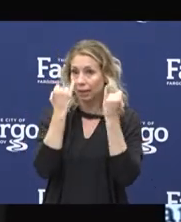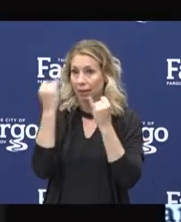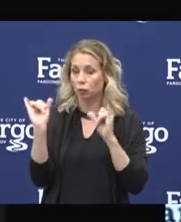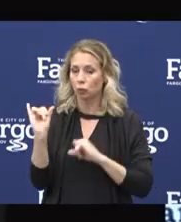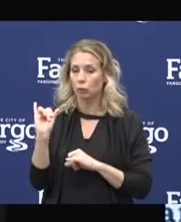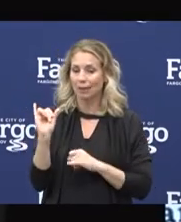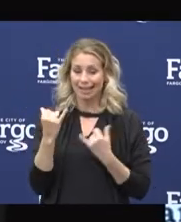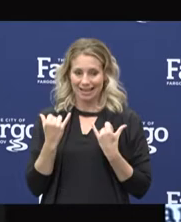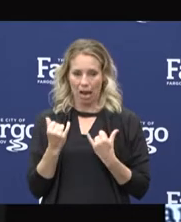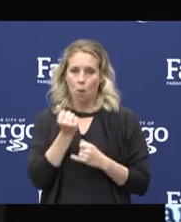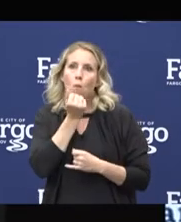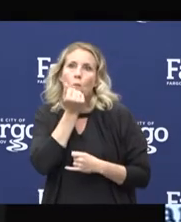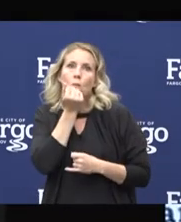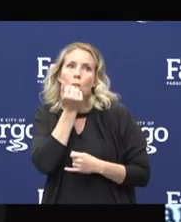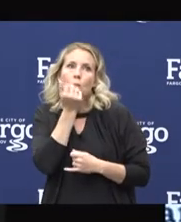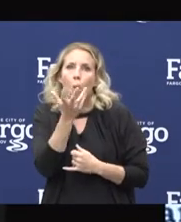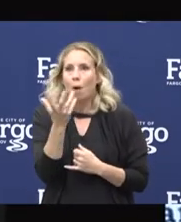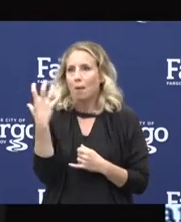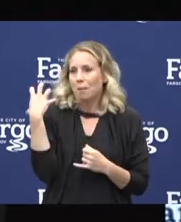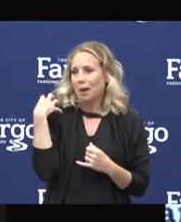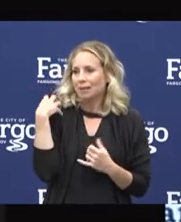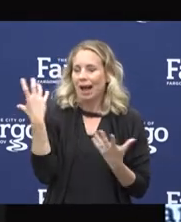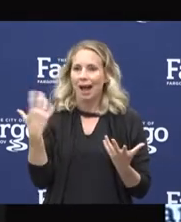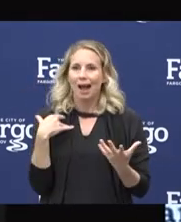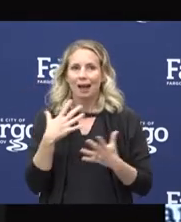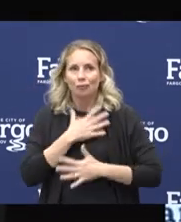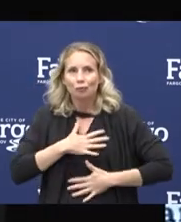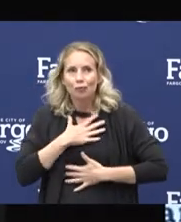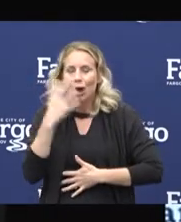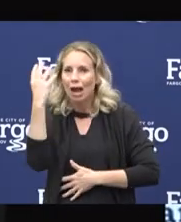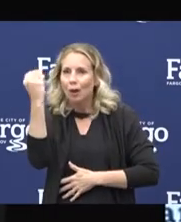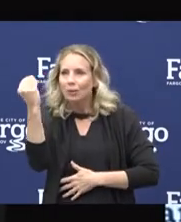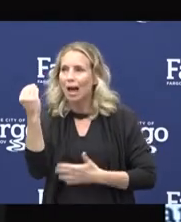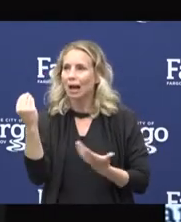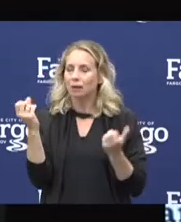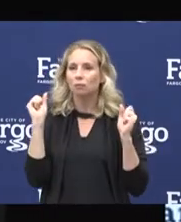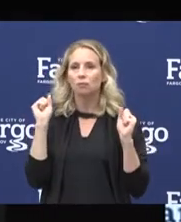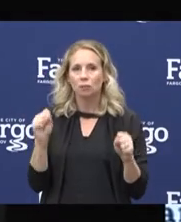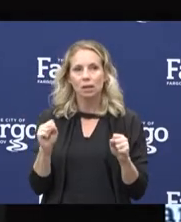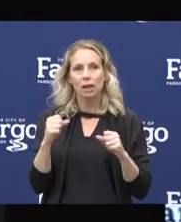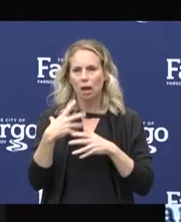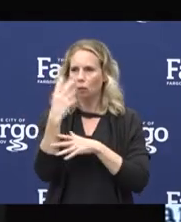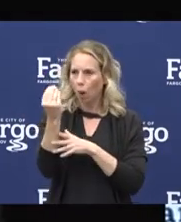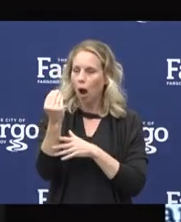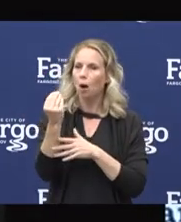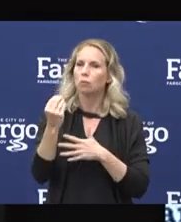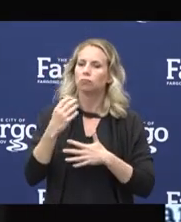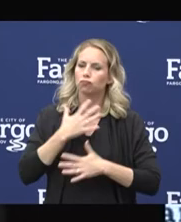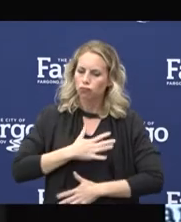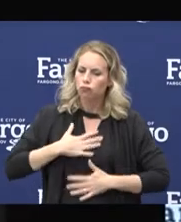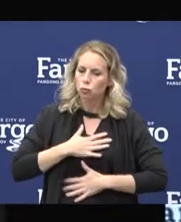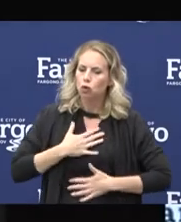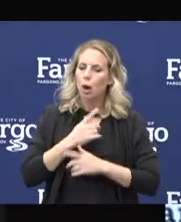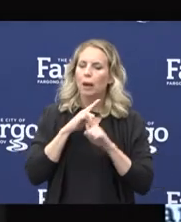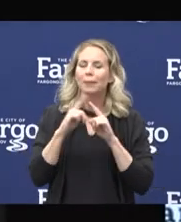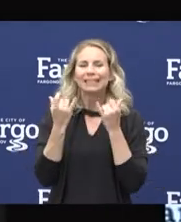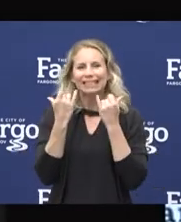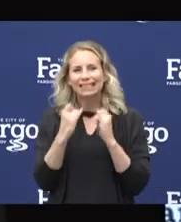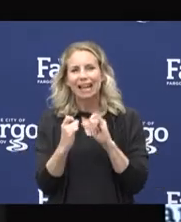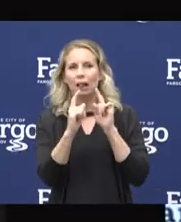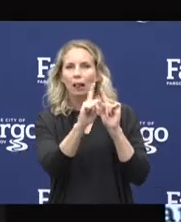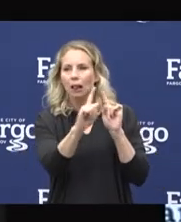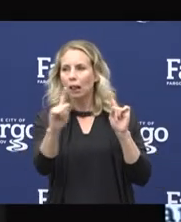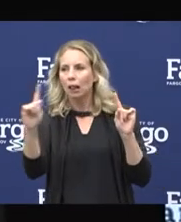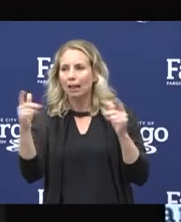to enjoy the outdoors after our long winter. We all need to find that balance between spending time doing the things we enjoy while still being